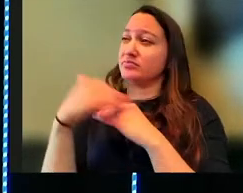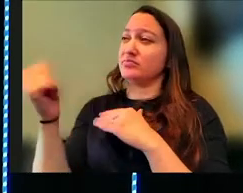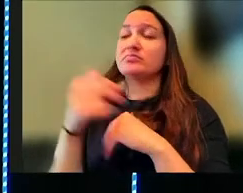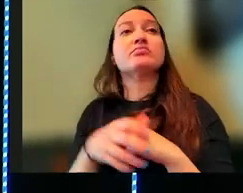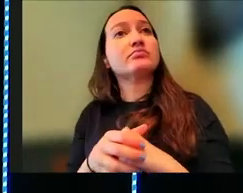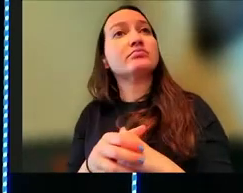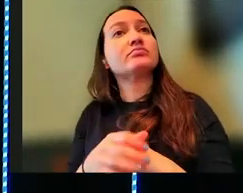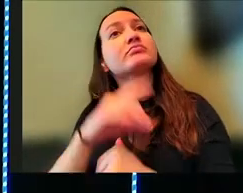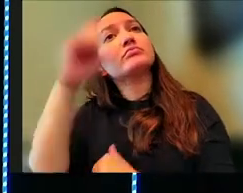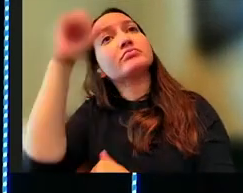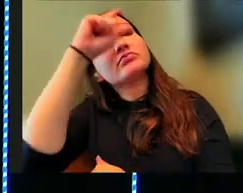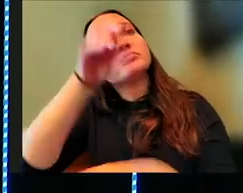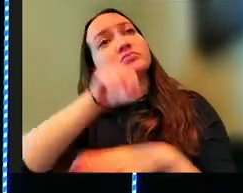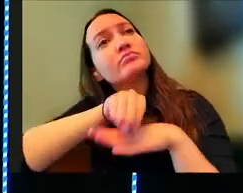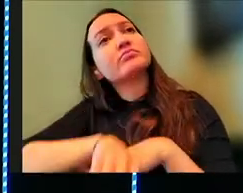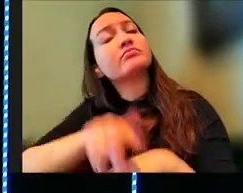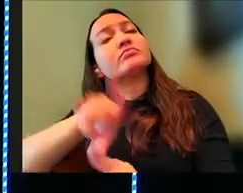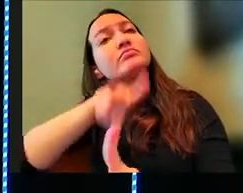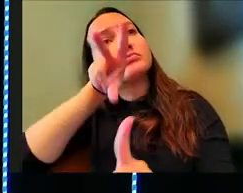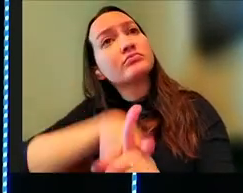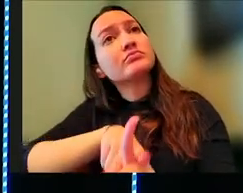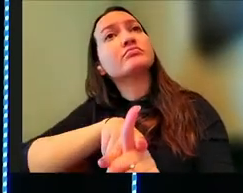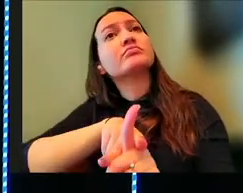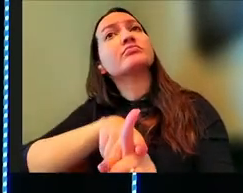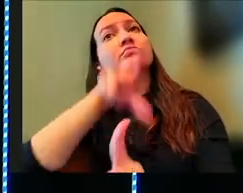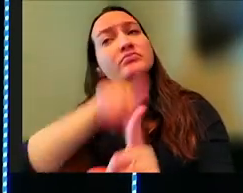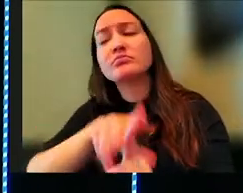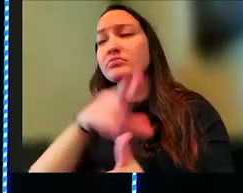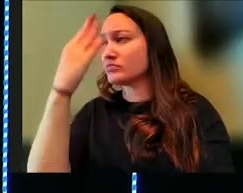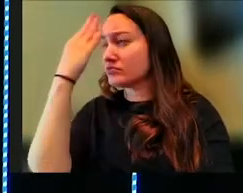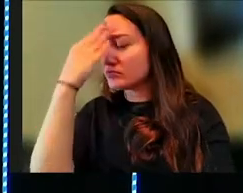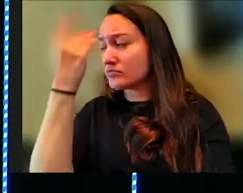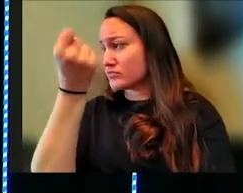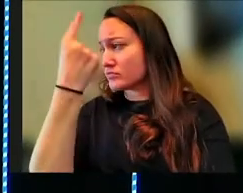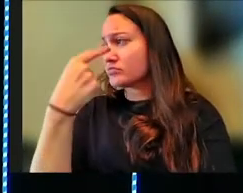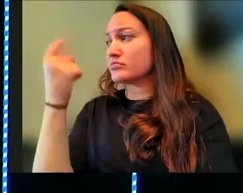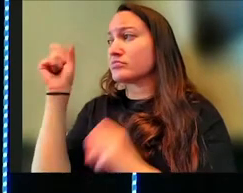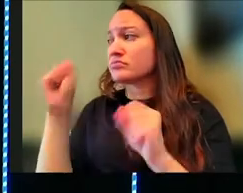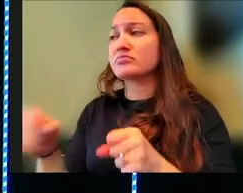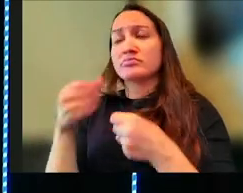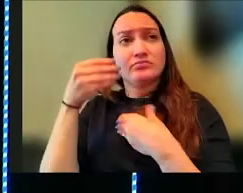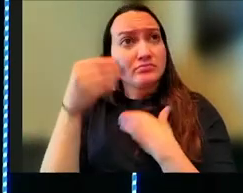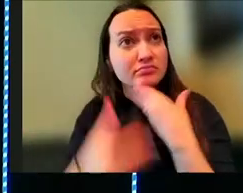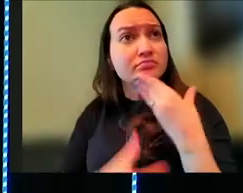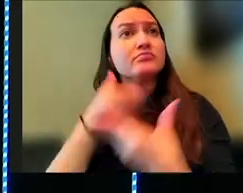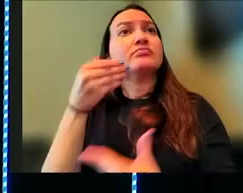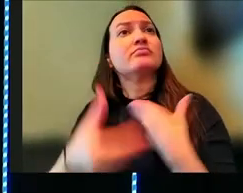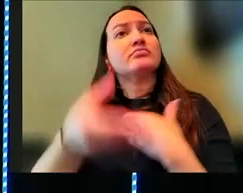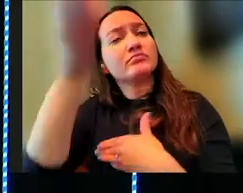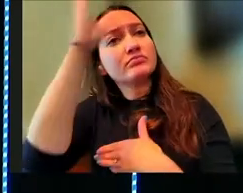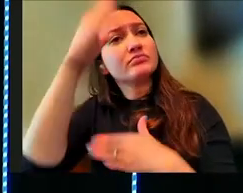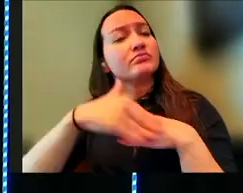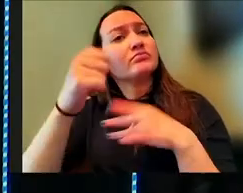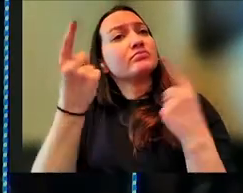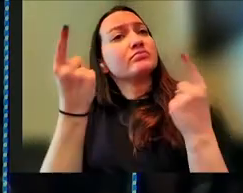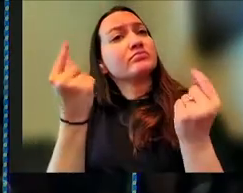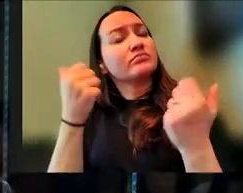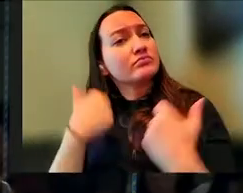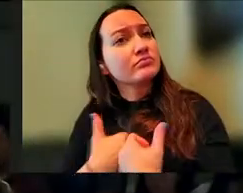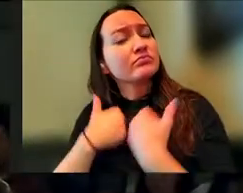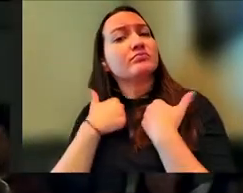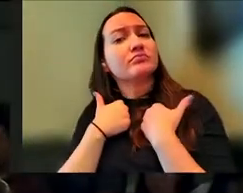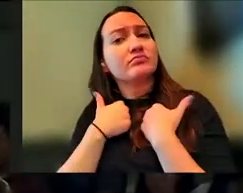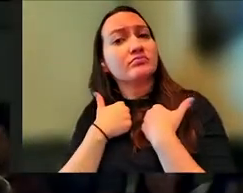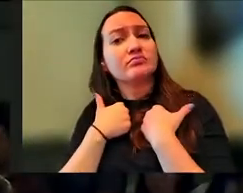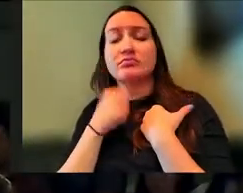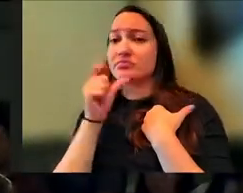Wisdom is made to be applied. It is applied knowledge and understanding so that we can move forward in what God has called us to do in our lives. And not